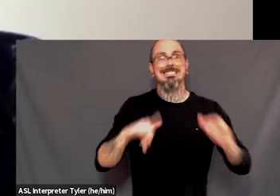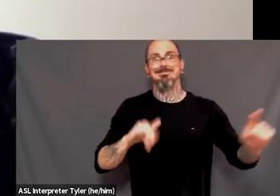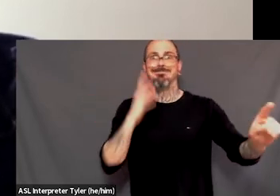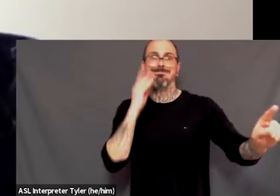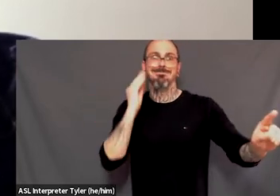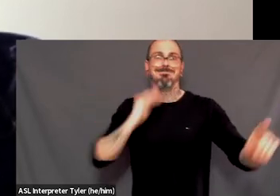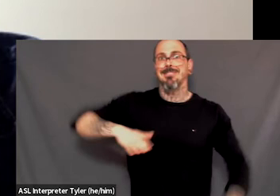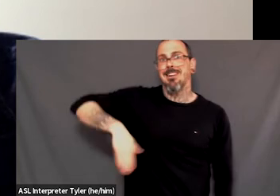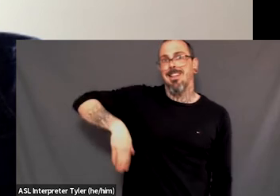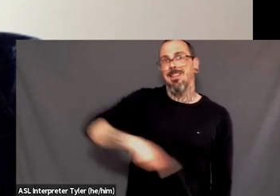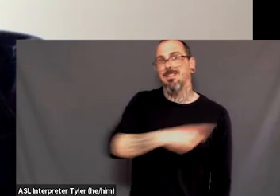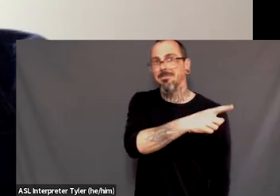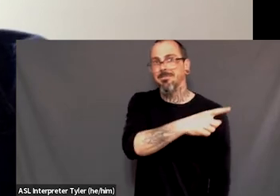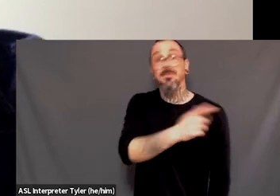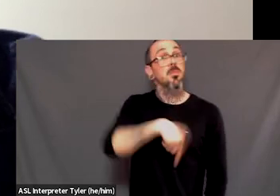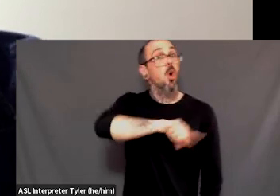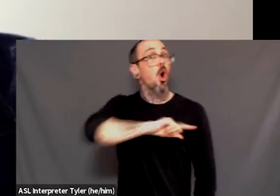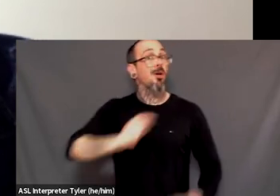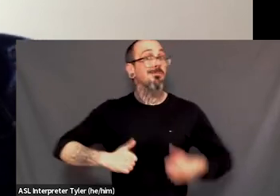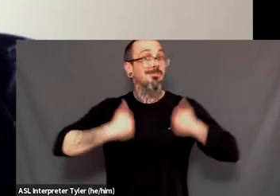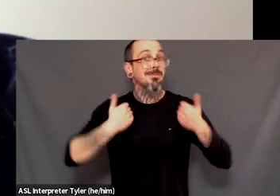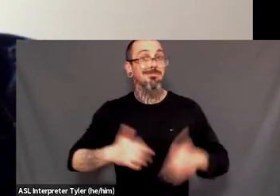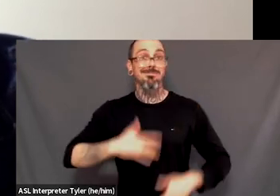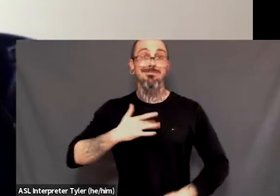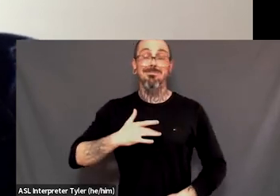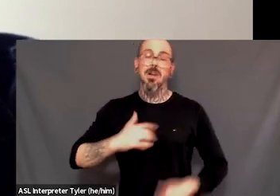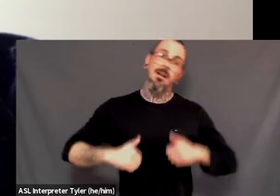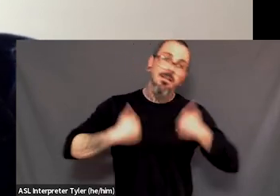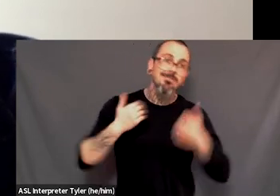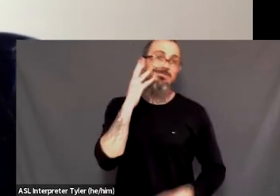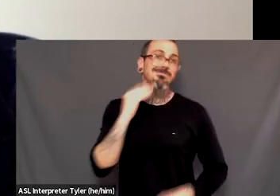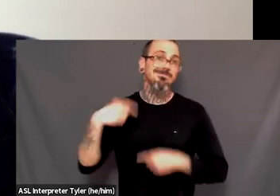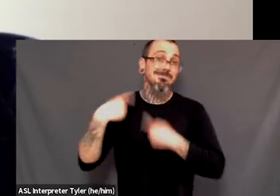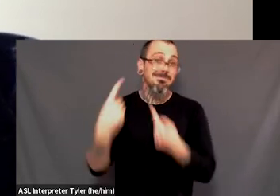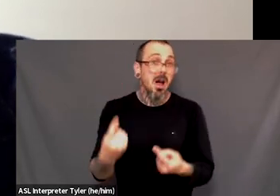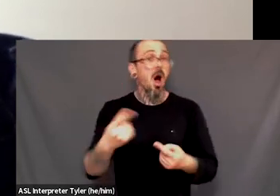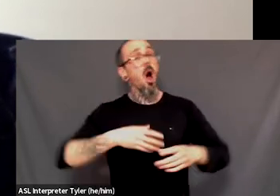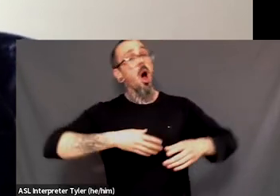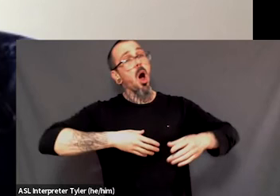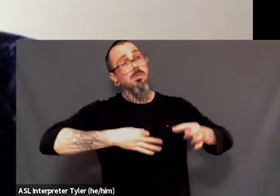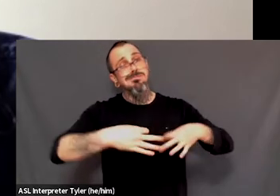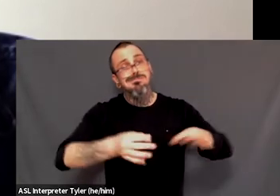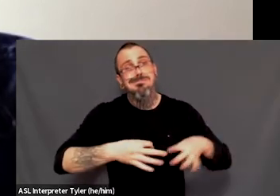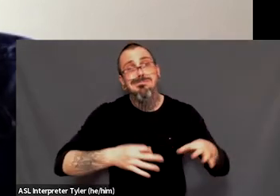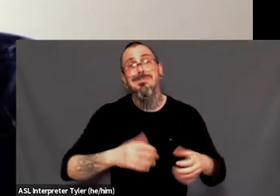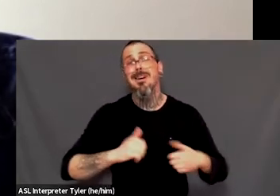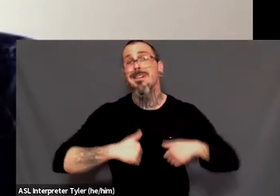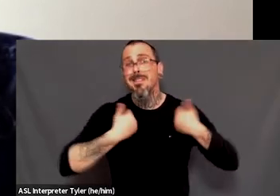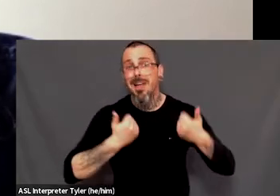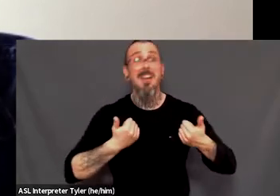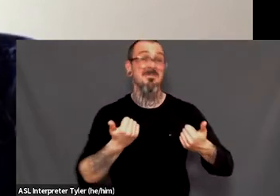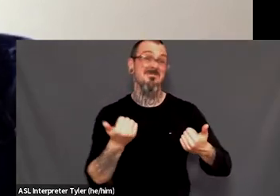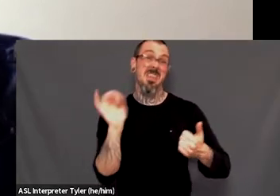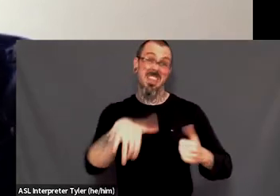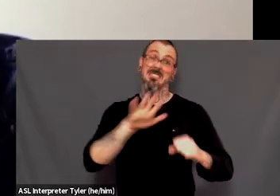speaking about our lived realities is, is advocacy, just standing up and saying who we are, just, you know, continuing to